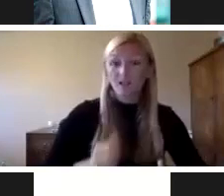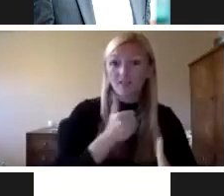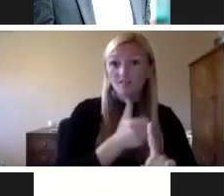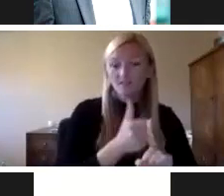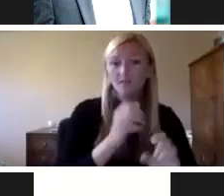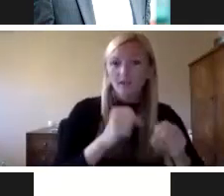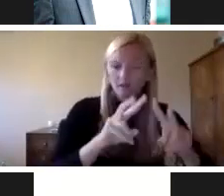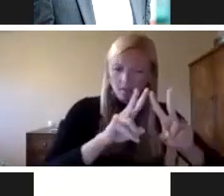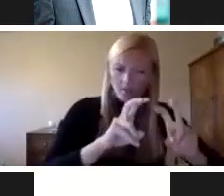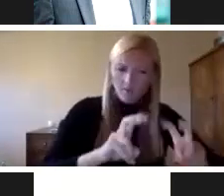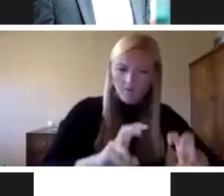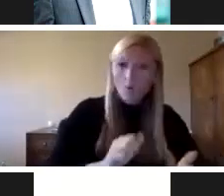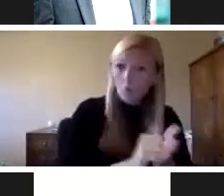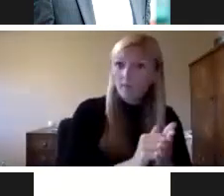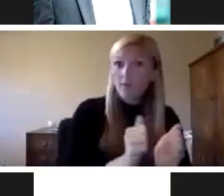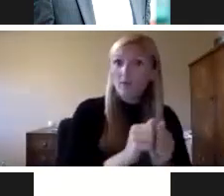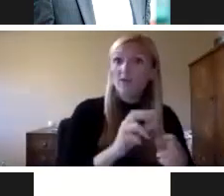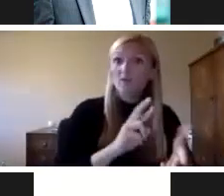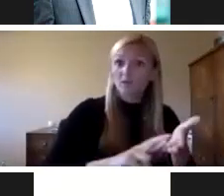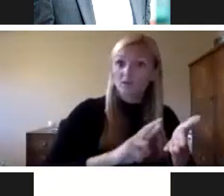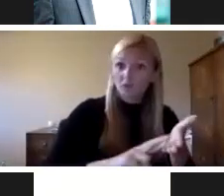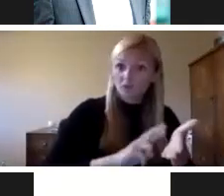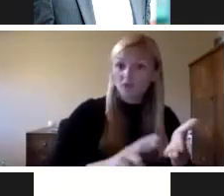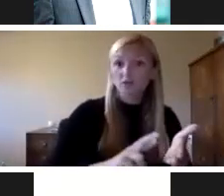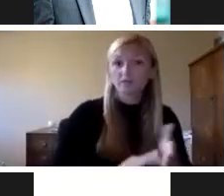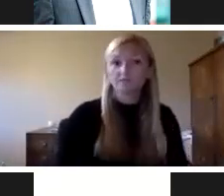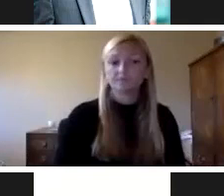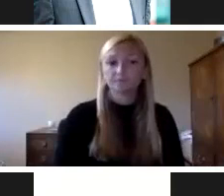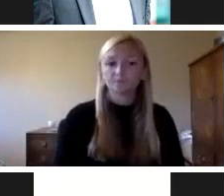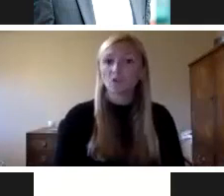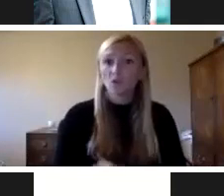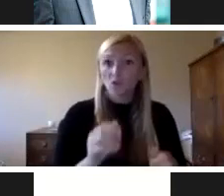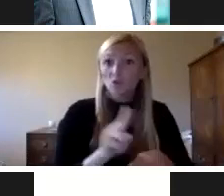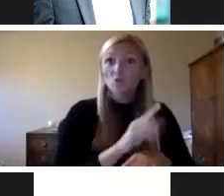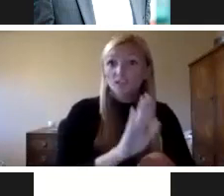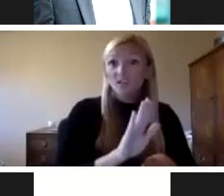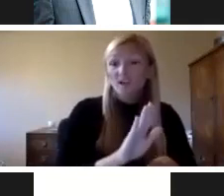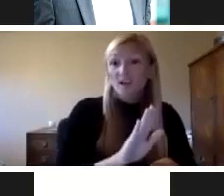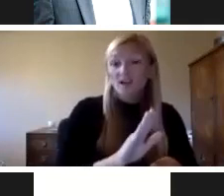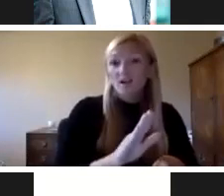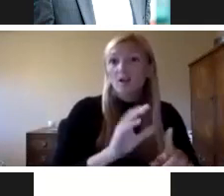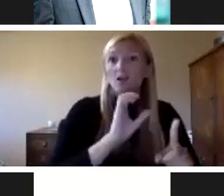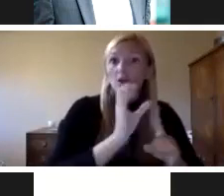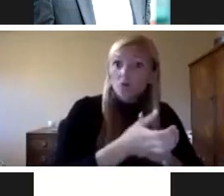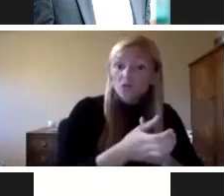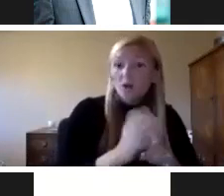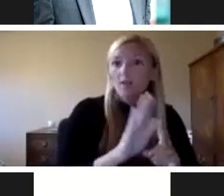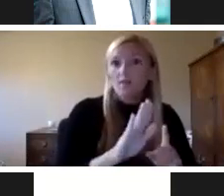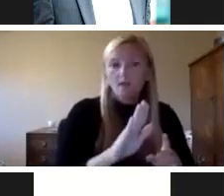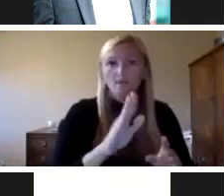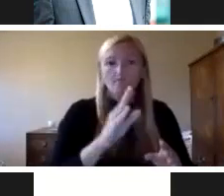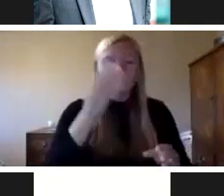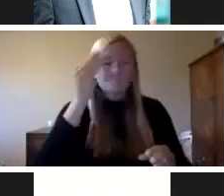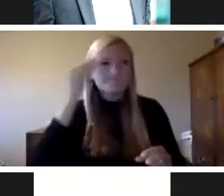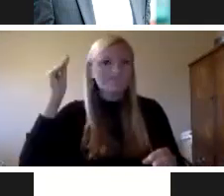analyze with research using the client's specific culture and capacity for change in mind. The design